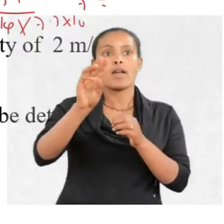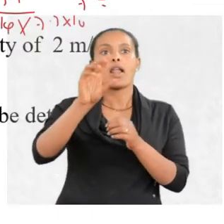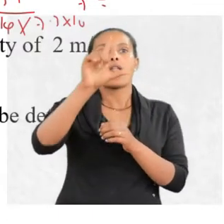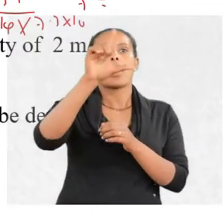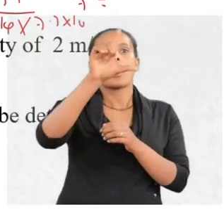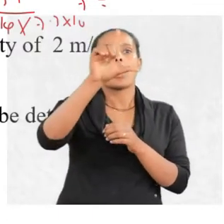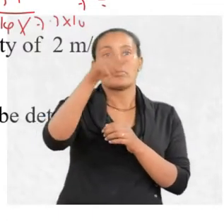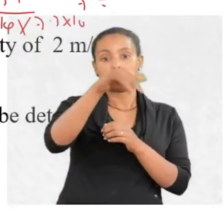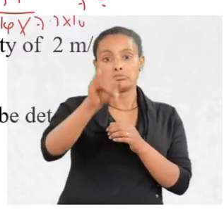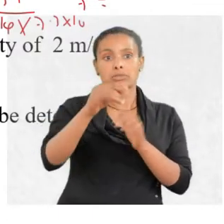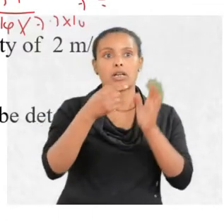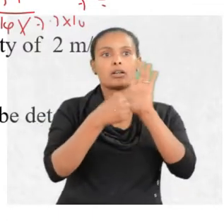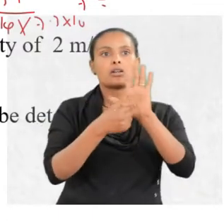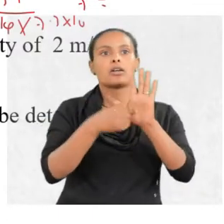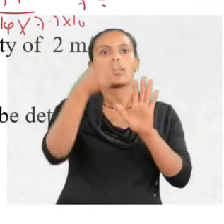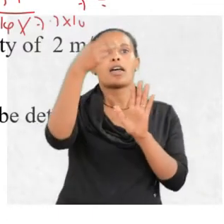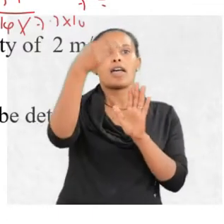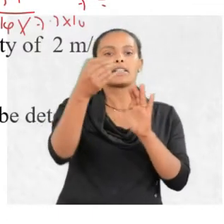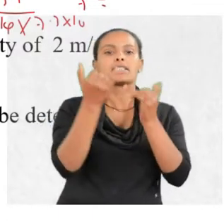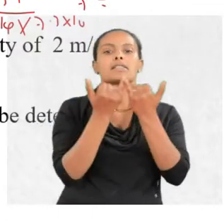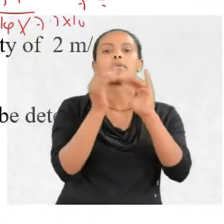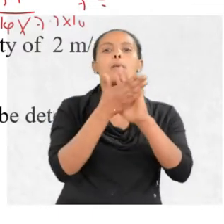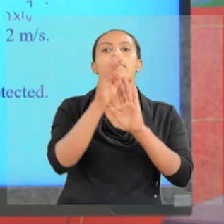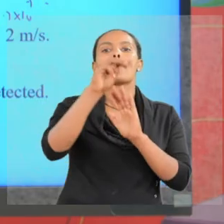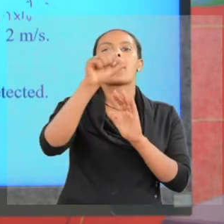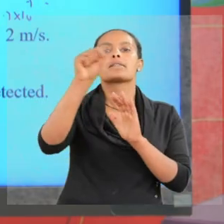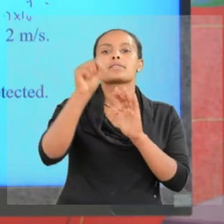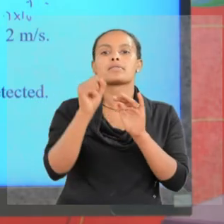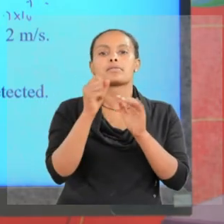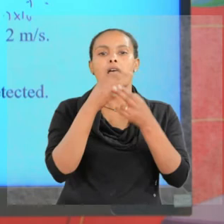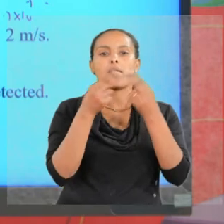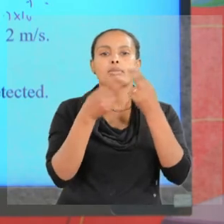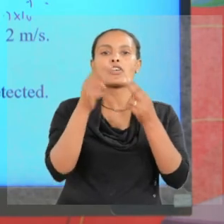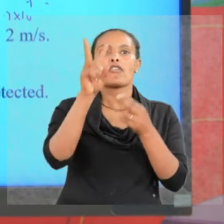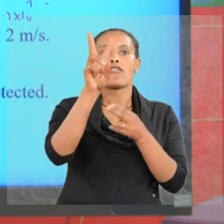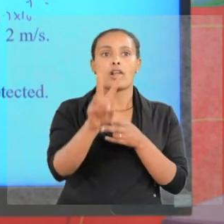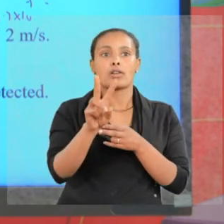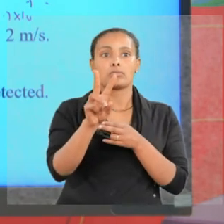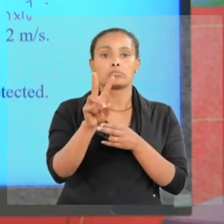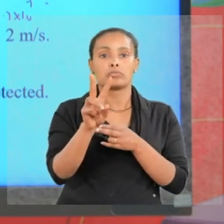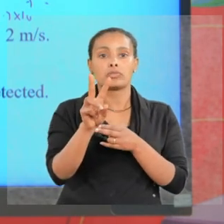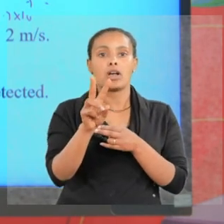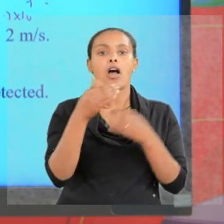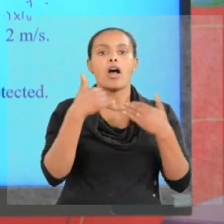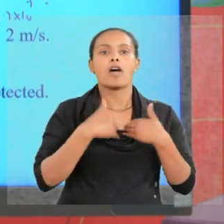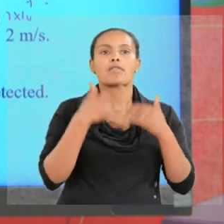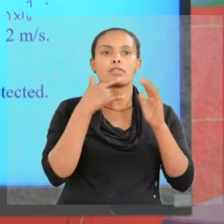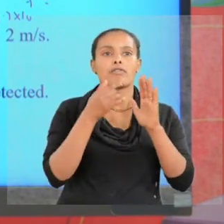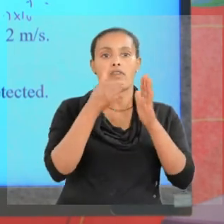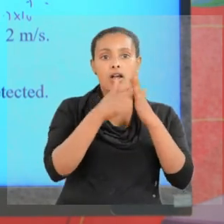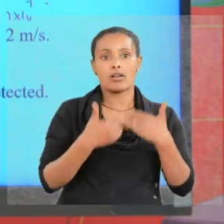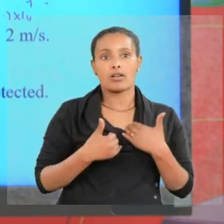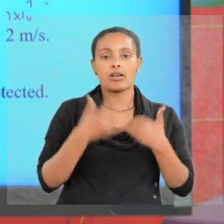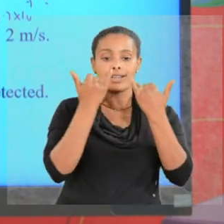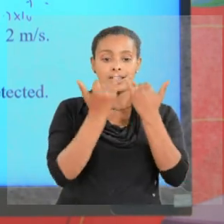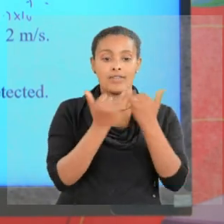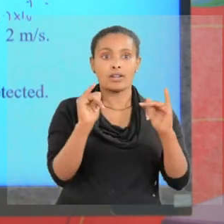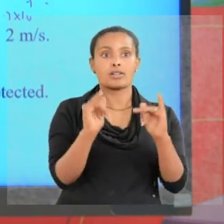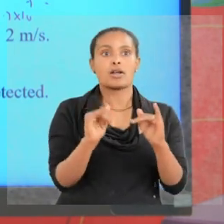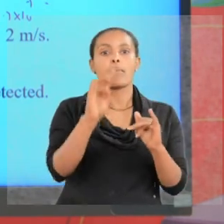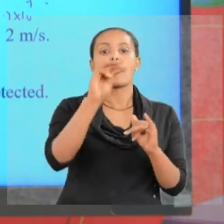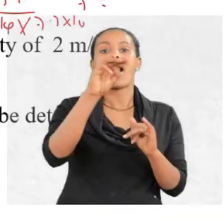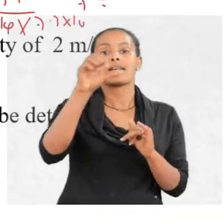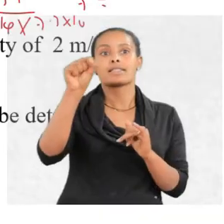of the ball equal h divided by mass times velocity h is Planck's constant, having valued this, divided by